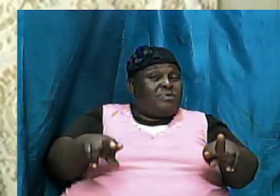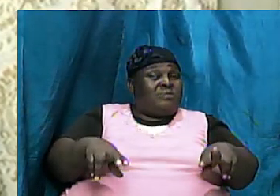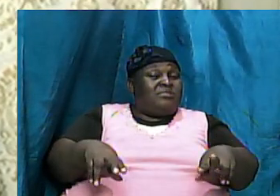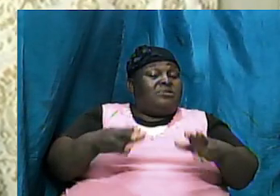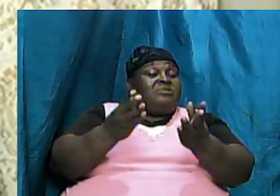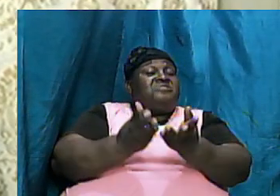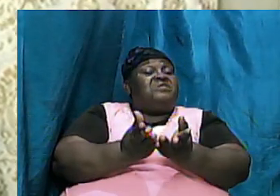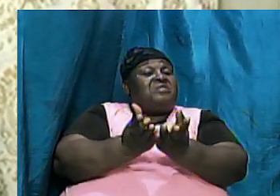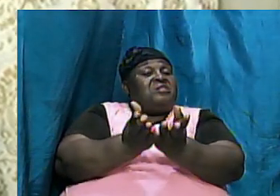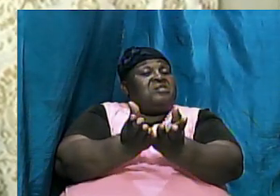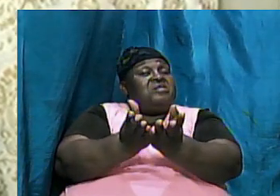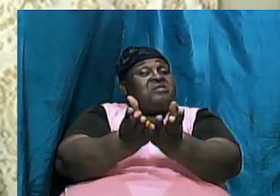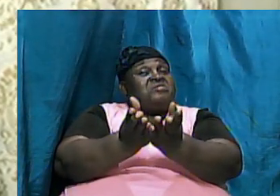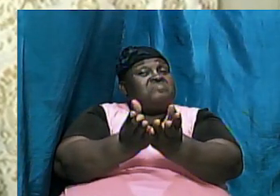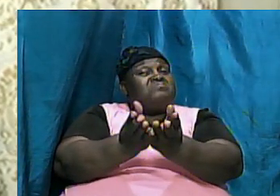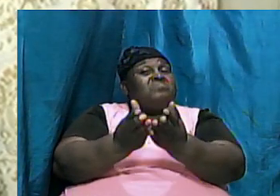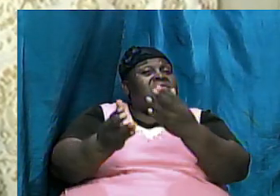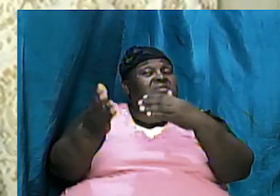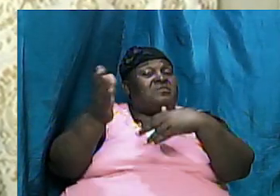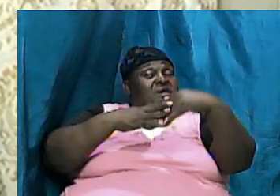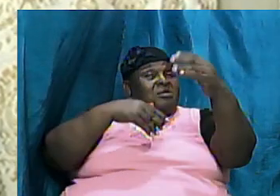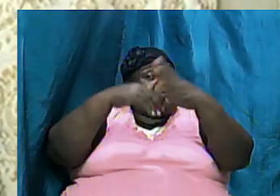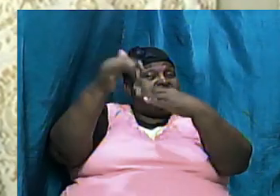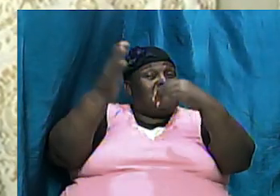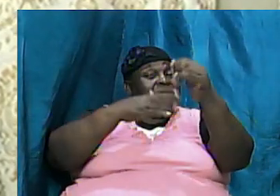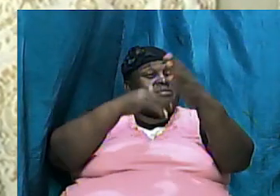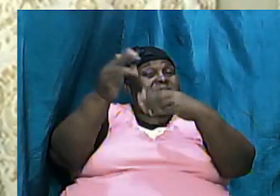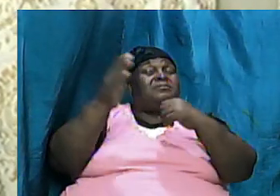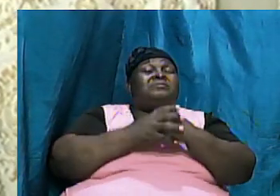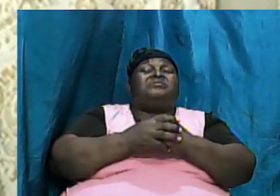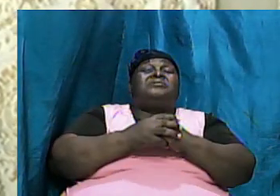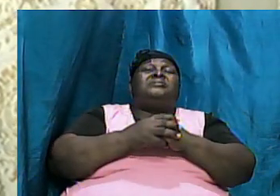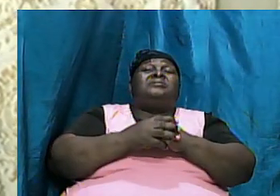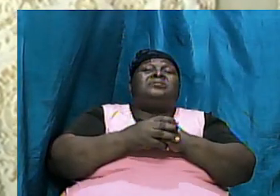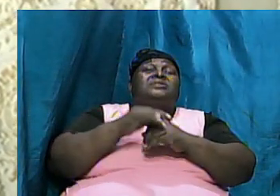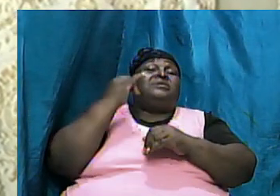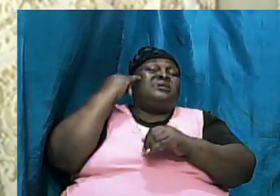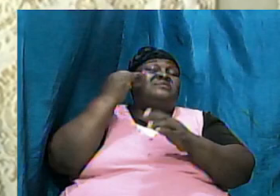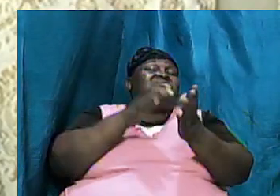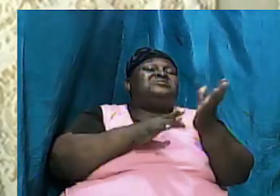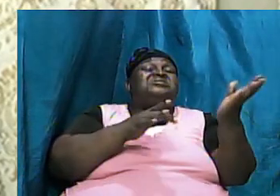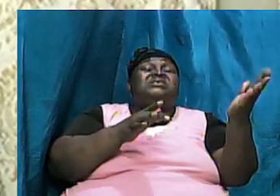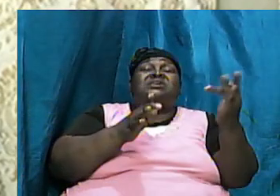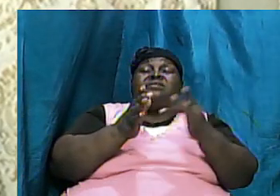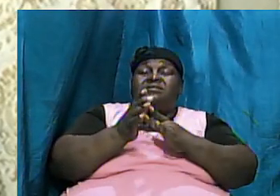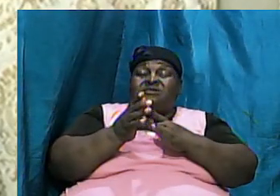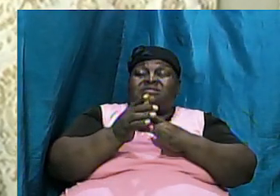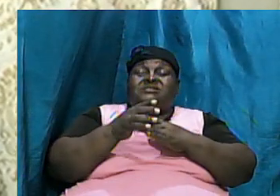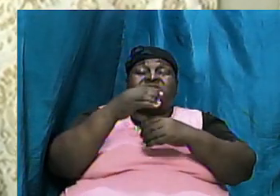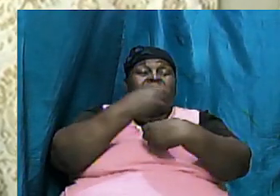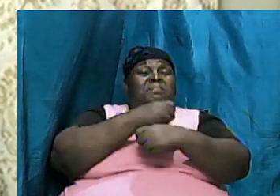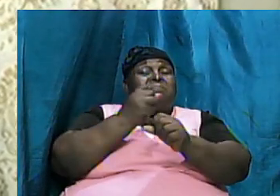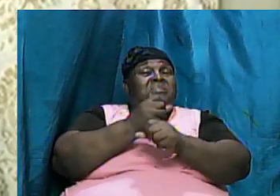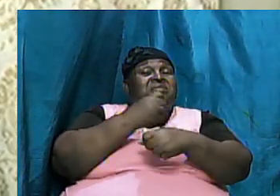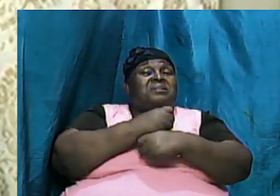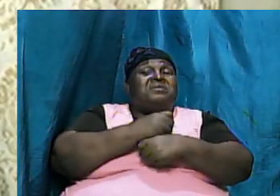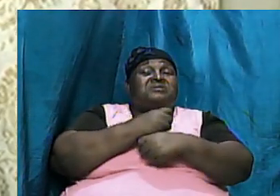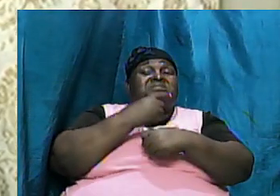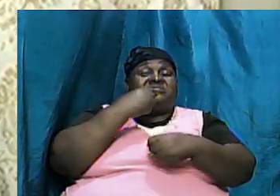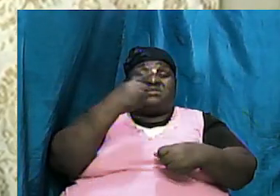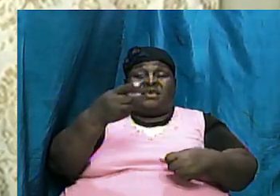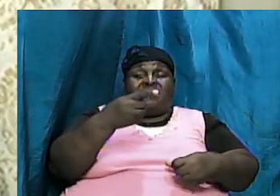ark that it was built and if Jesus could make these statements